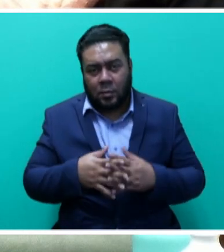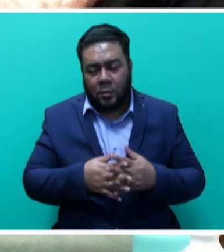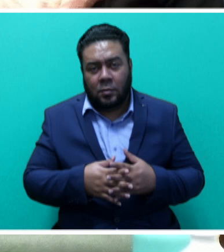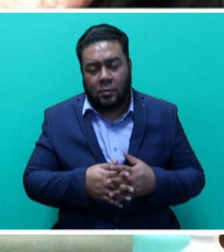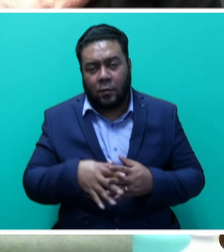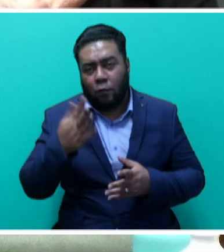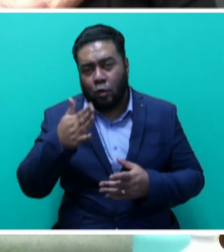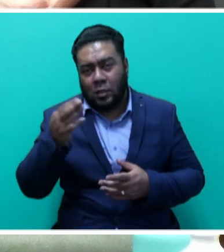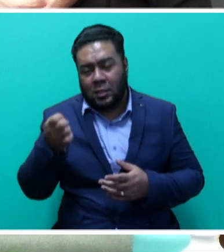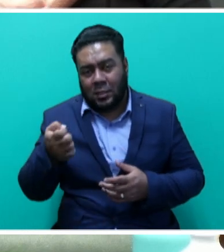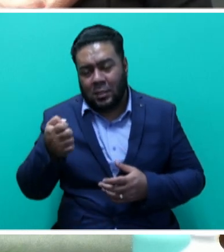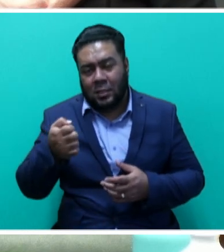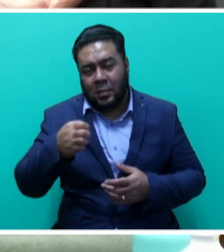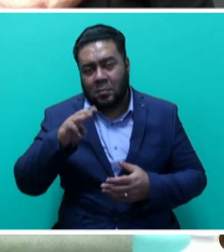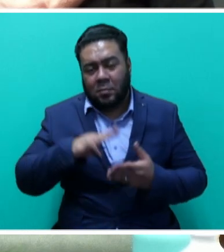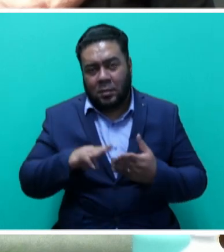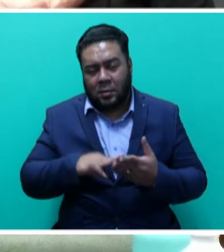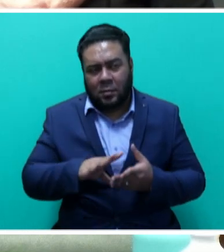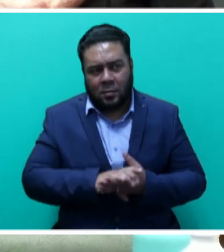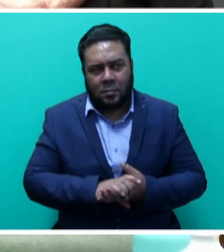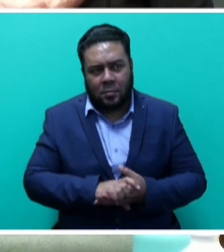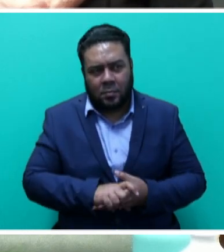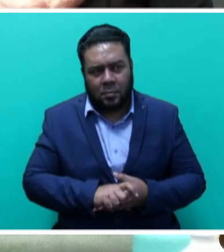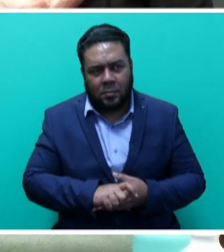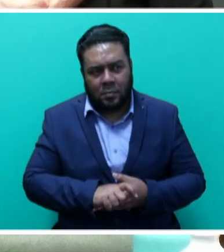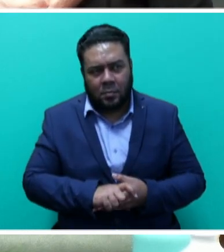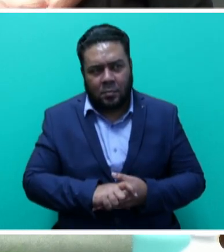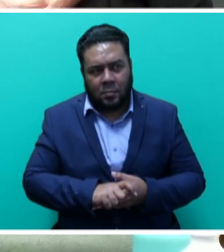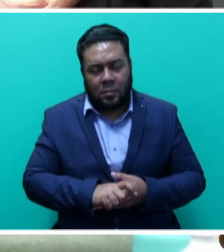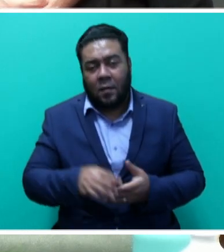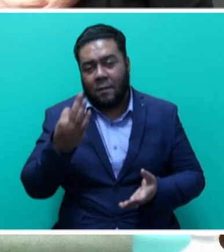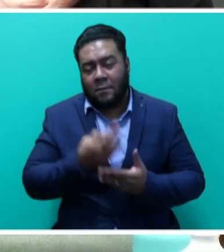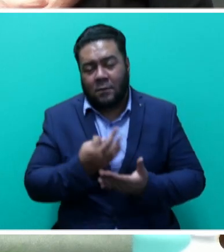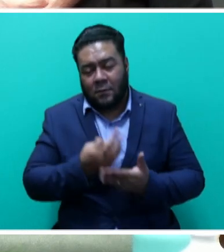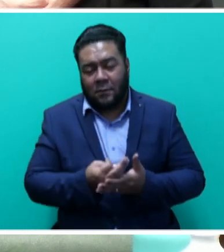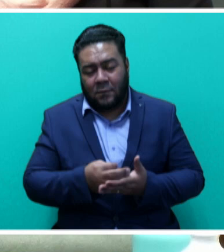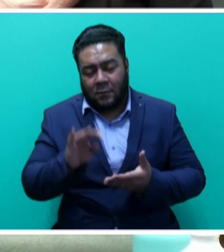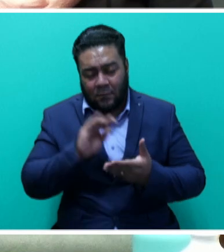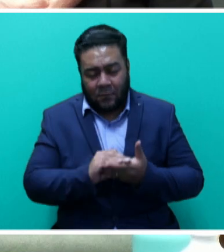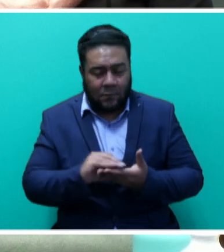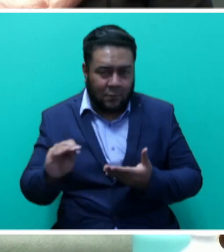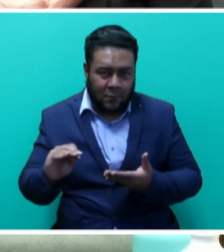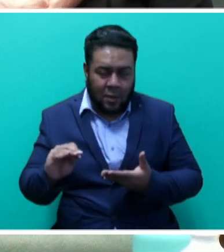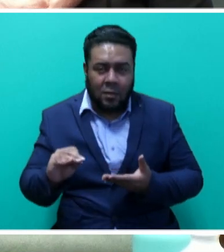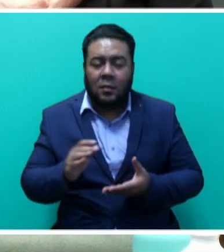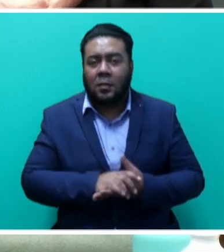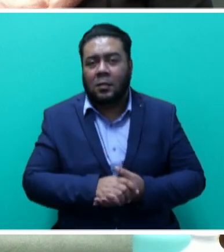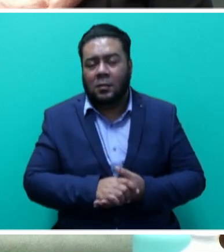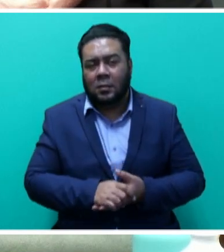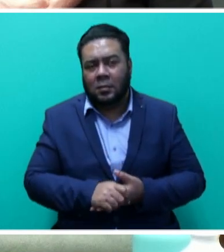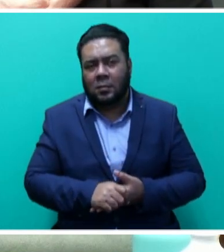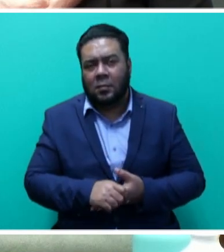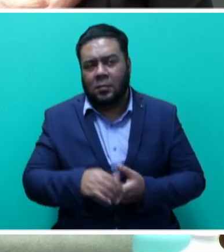equivalent to 72 million Fijian. The Speaker said the financing facility is actually paid to